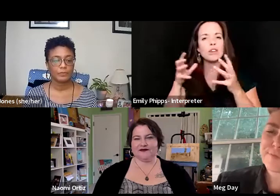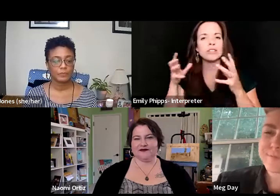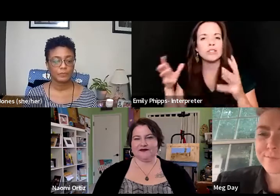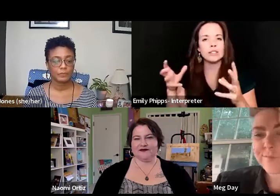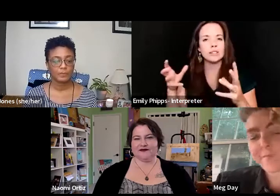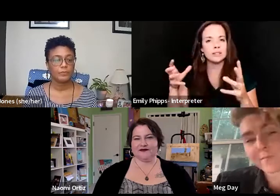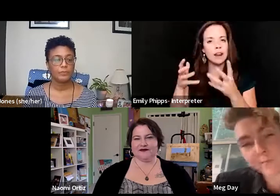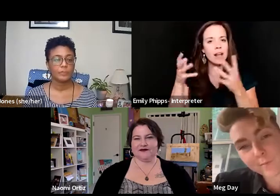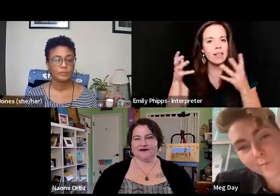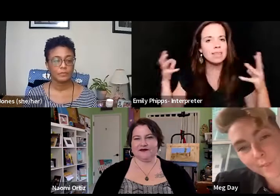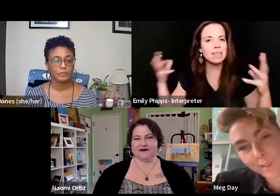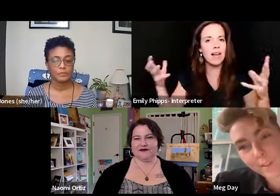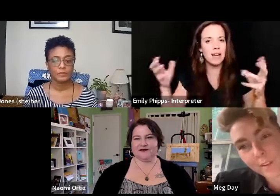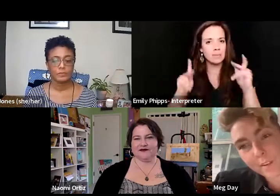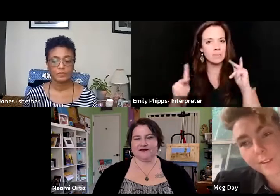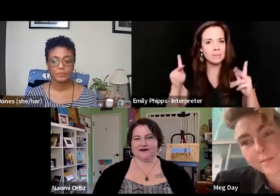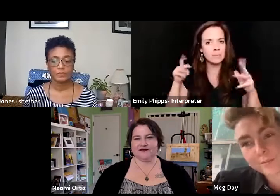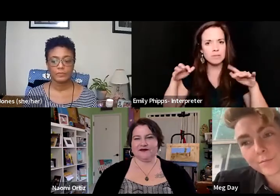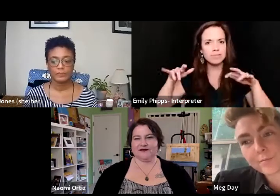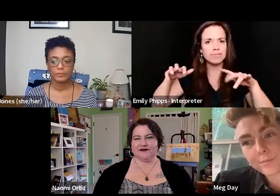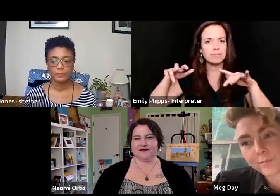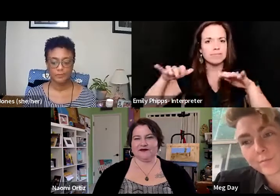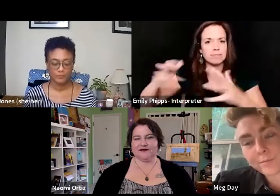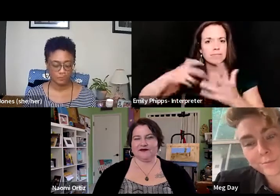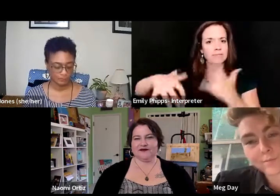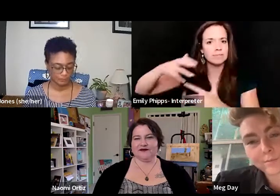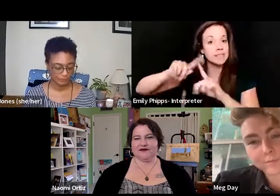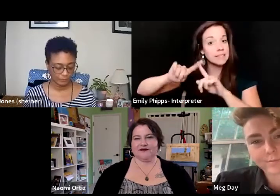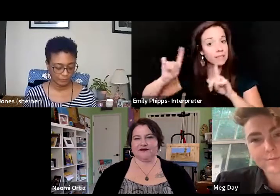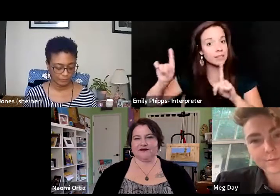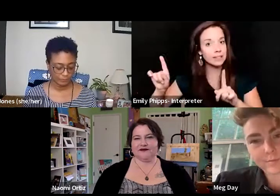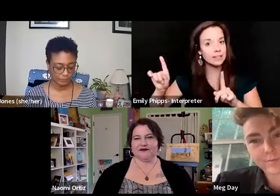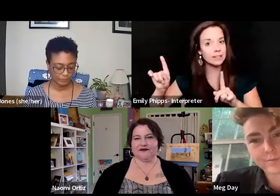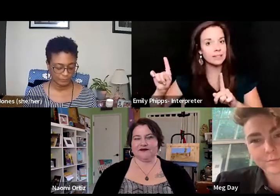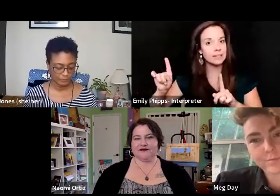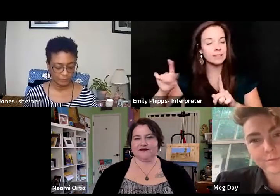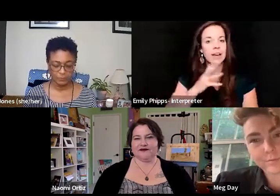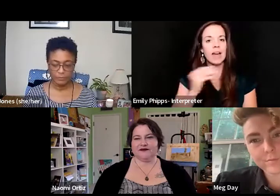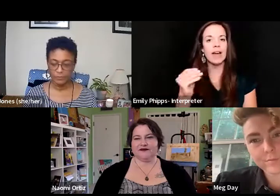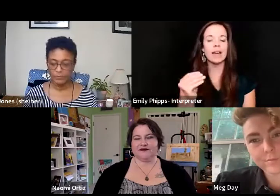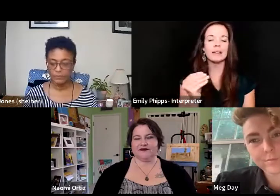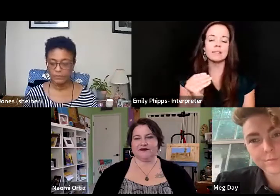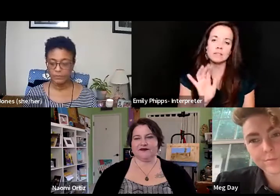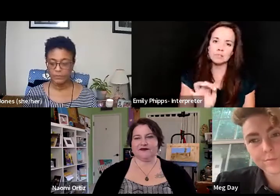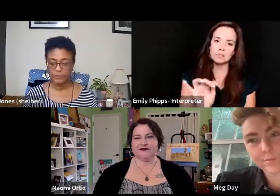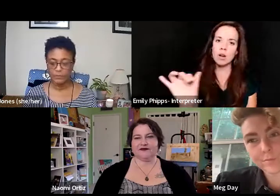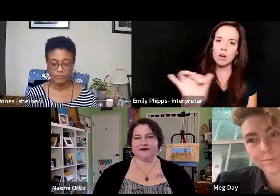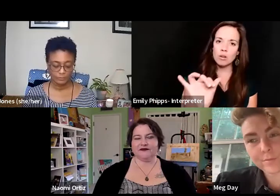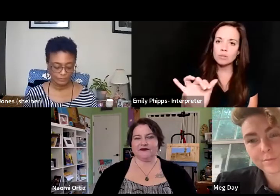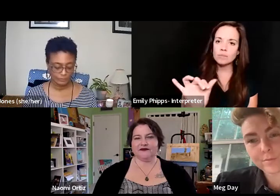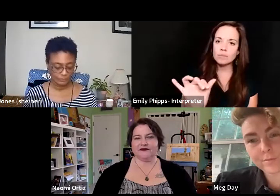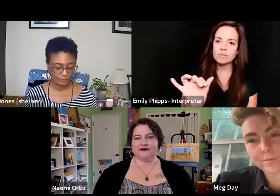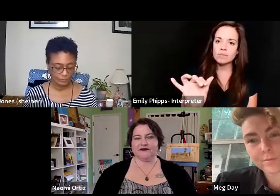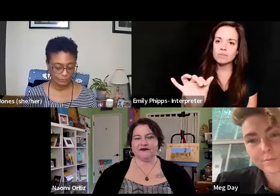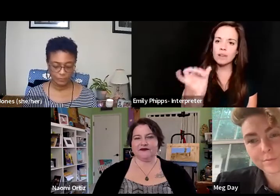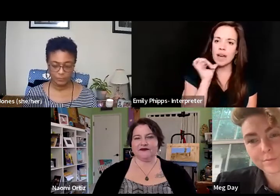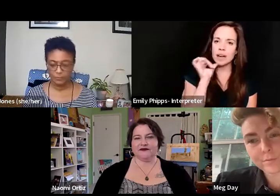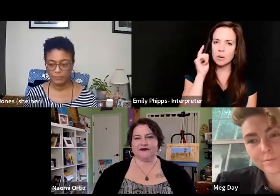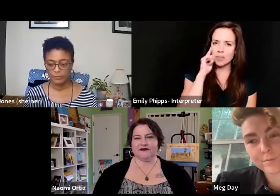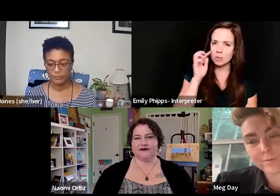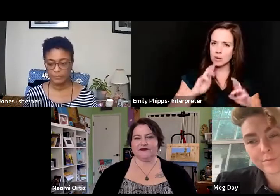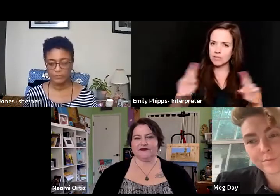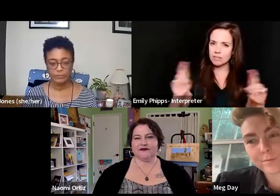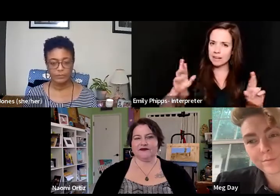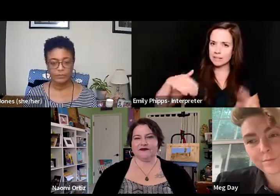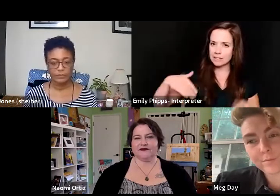masses of people in this way. And having said that, like, I don't think we're there yet at all, but